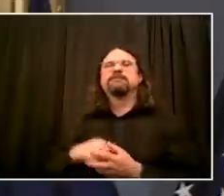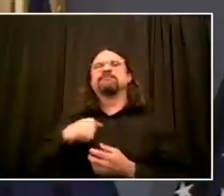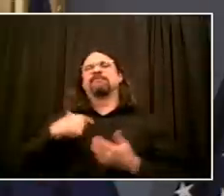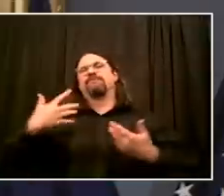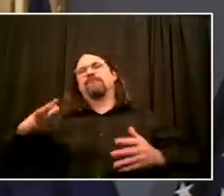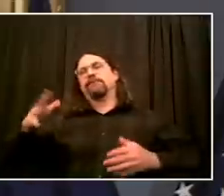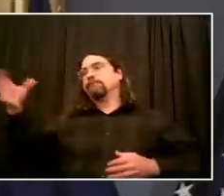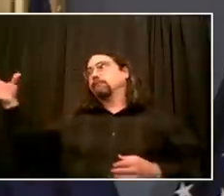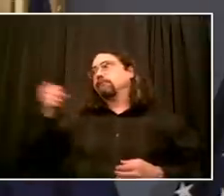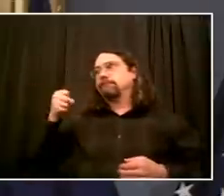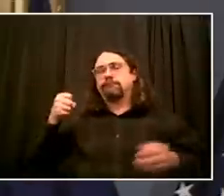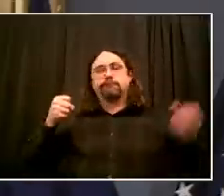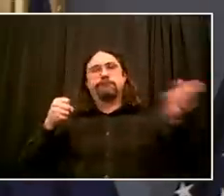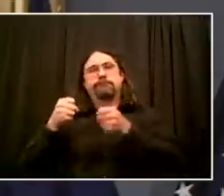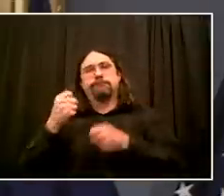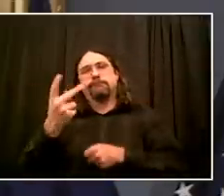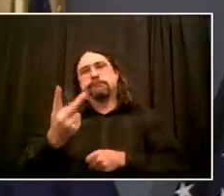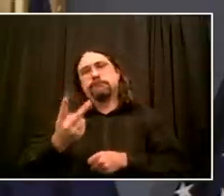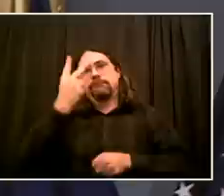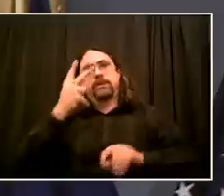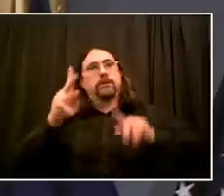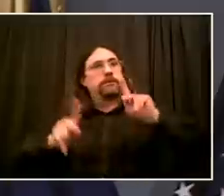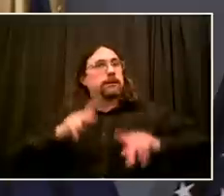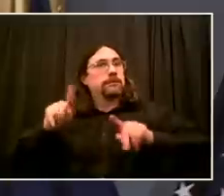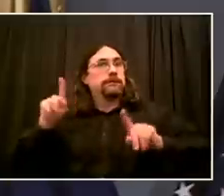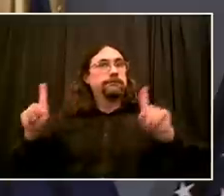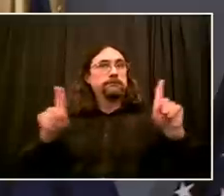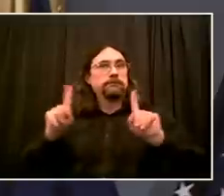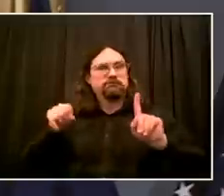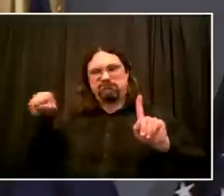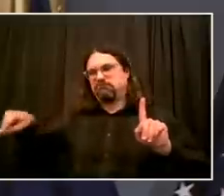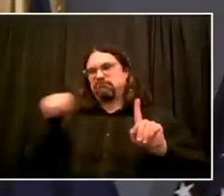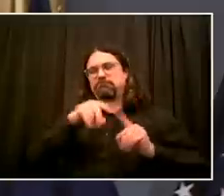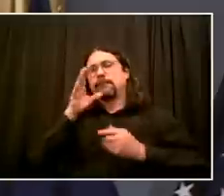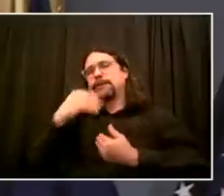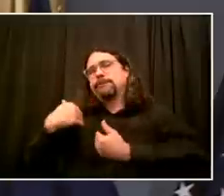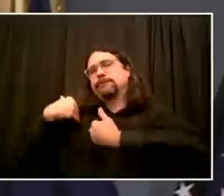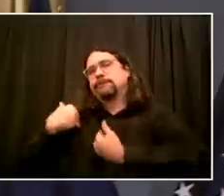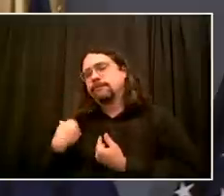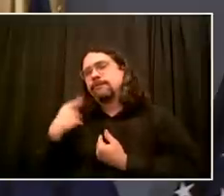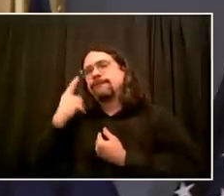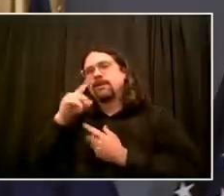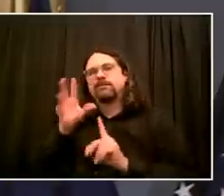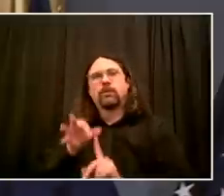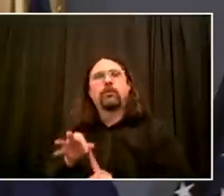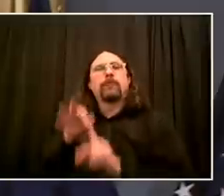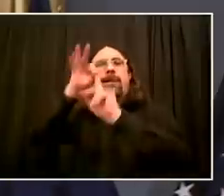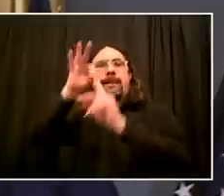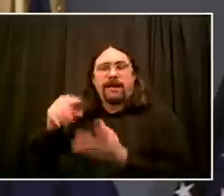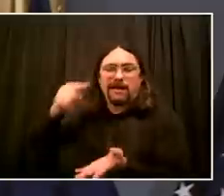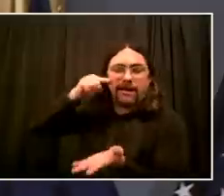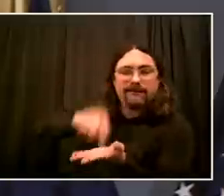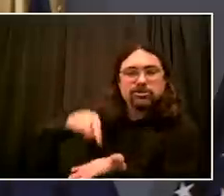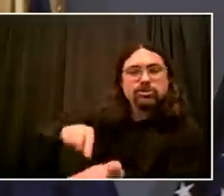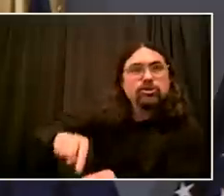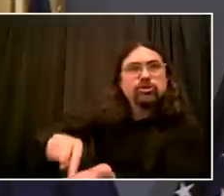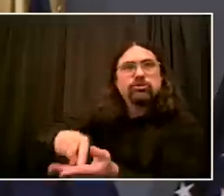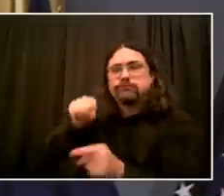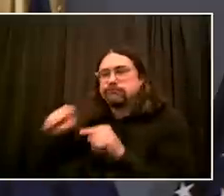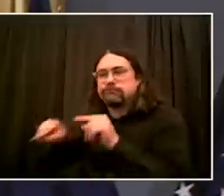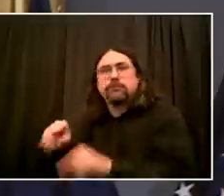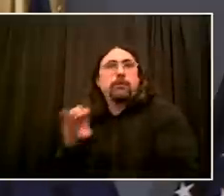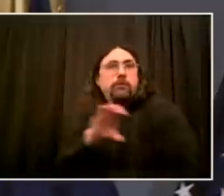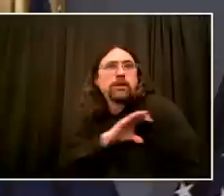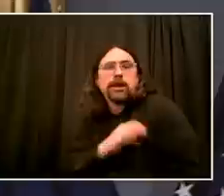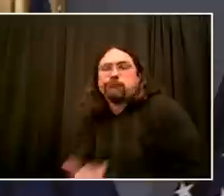by all players. And to look at where accountability needs to be and then to look at some of the bigger issues that have been